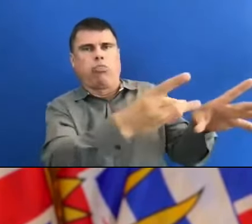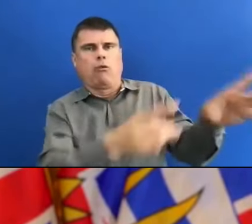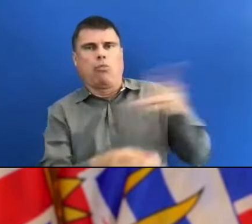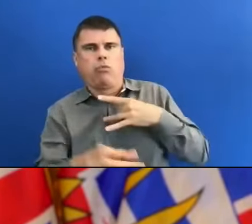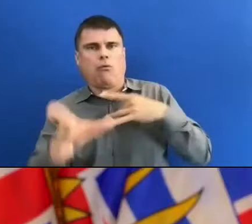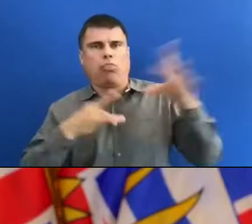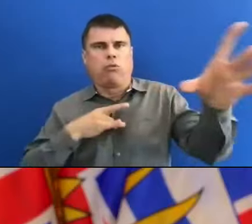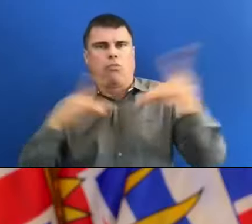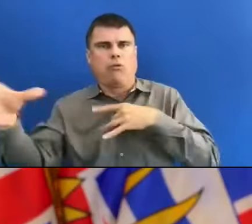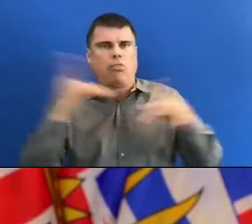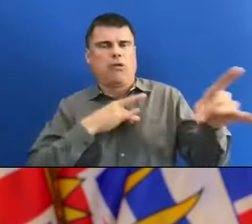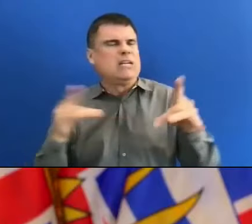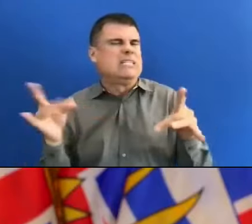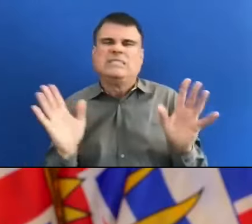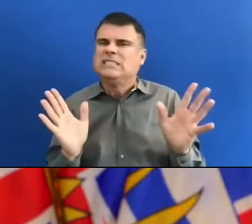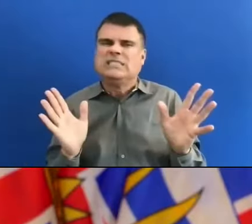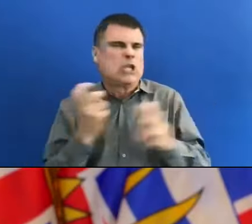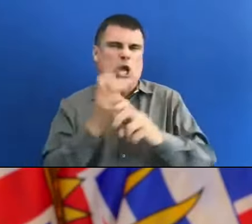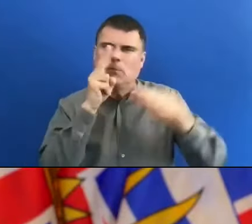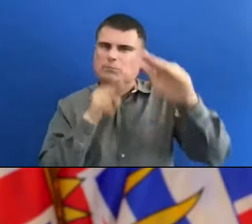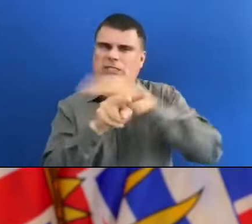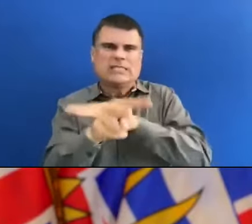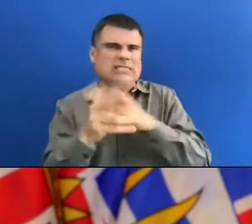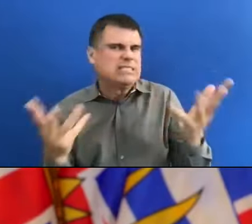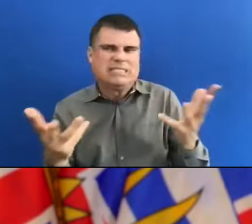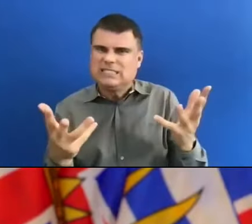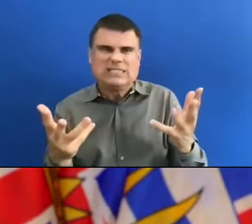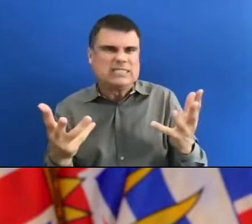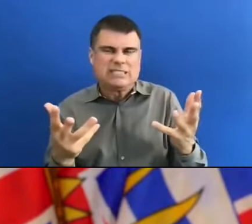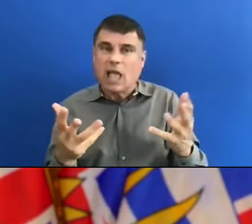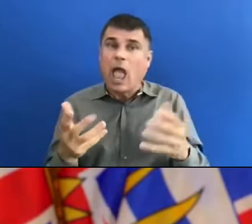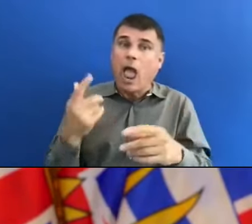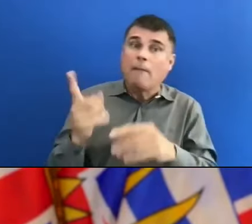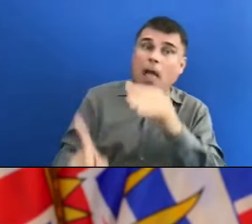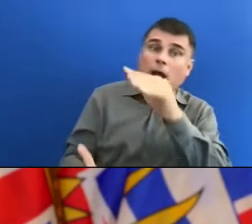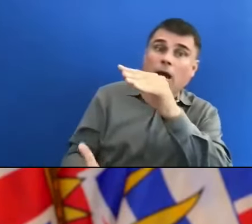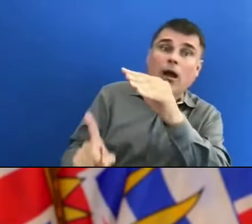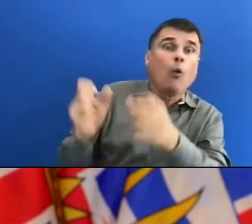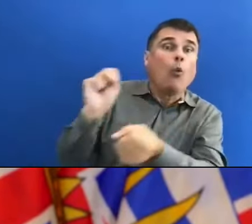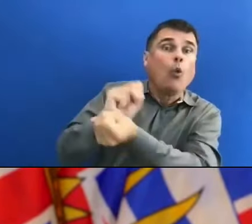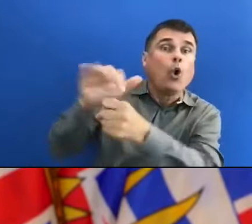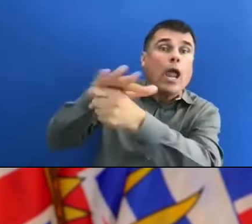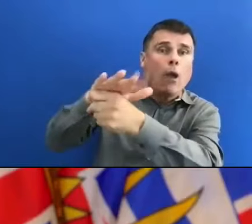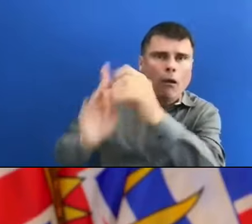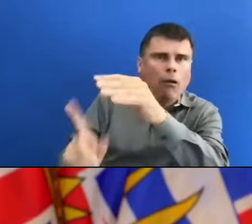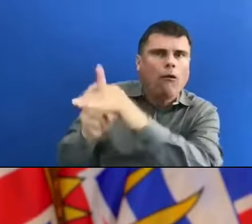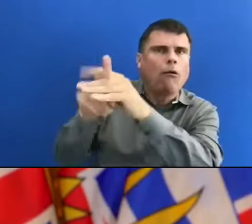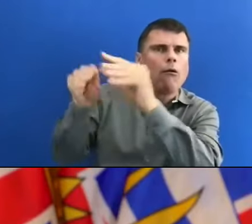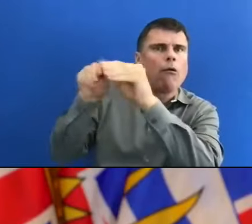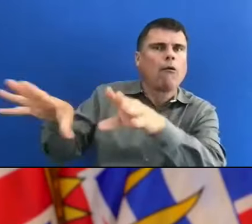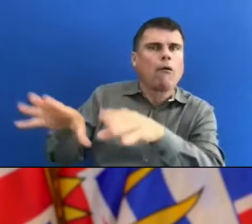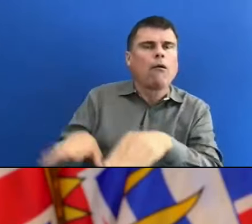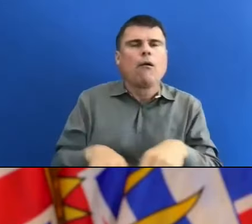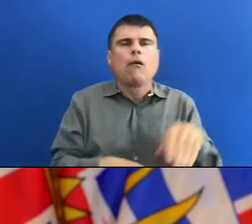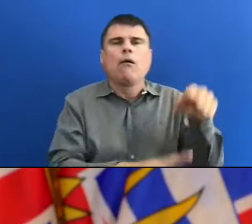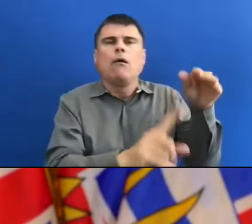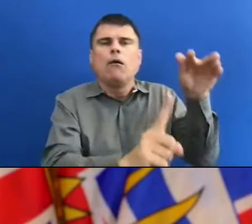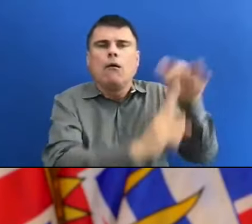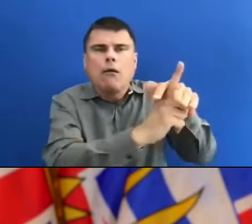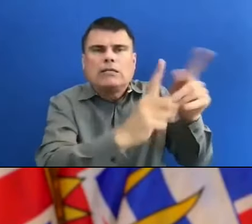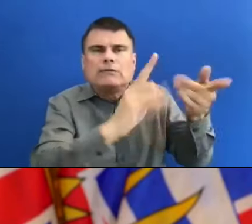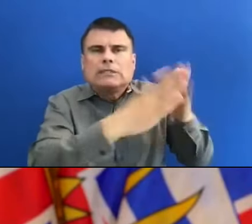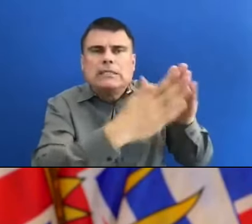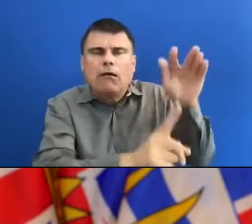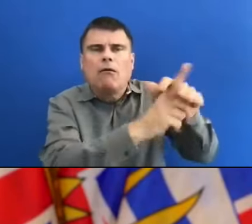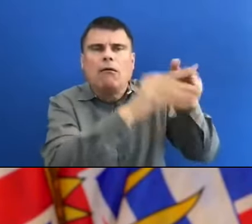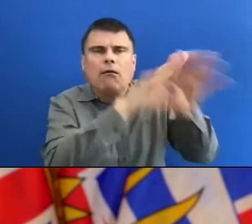saw outbreaks in workplaces and all kinds of places. But we're now at a point where we know where most of the